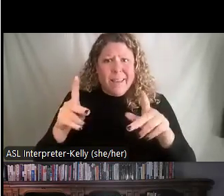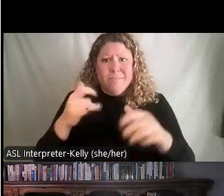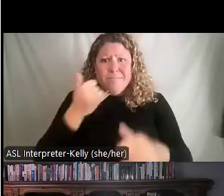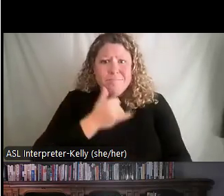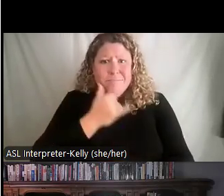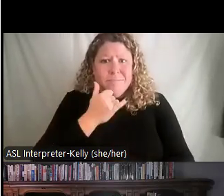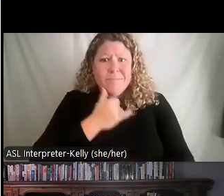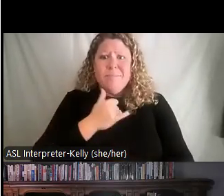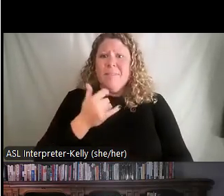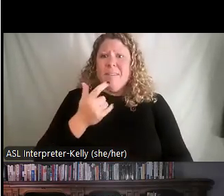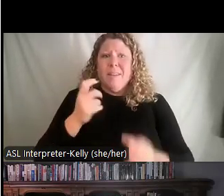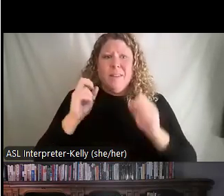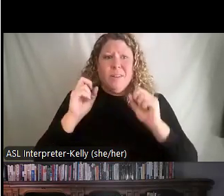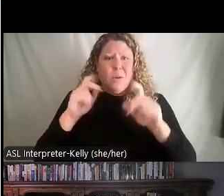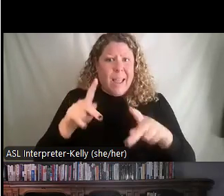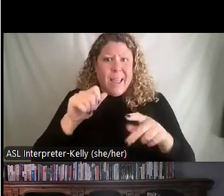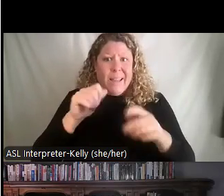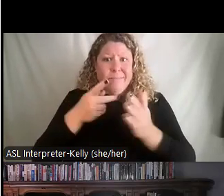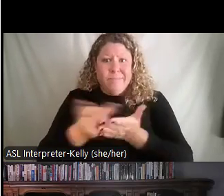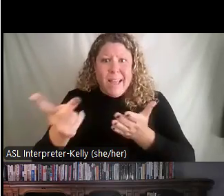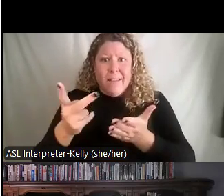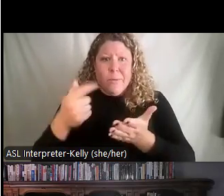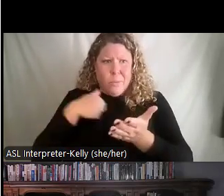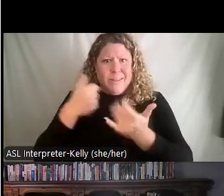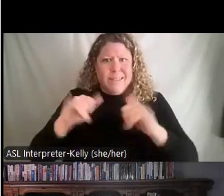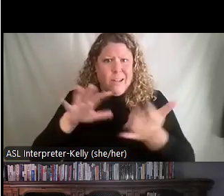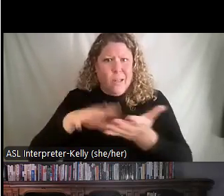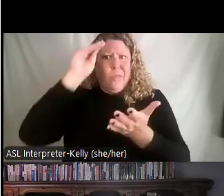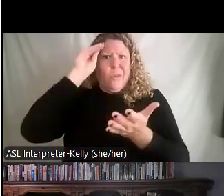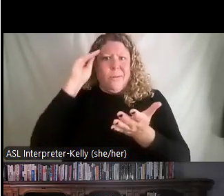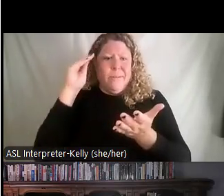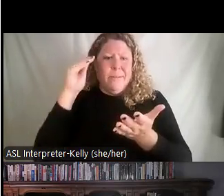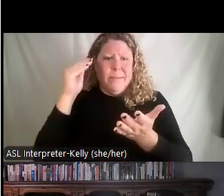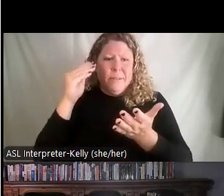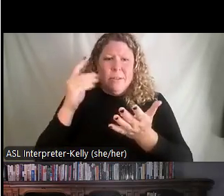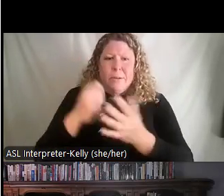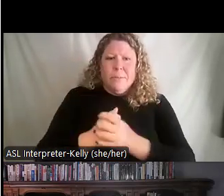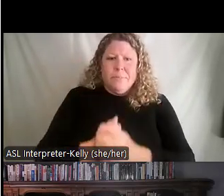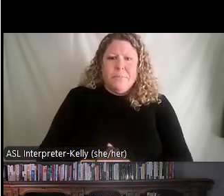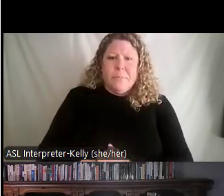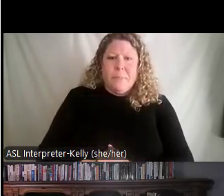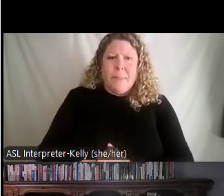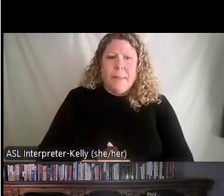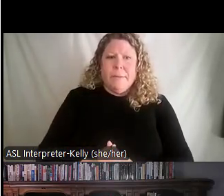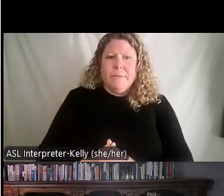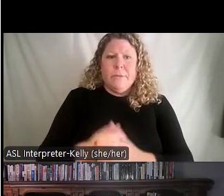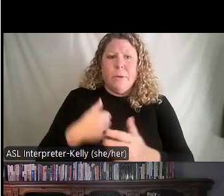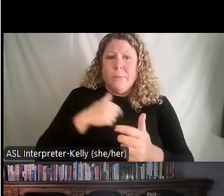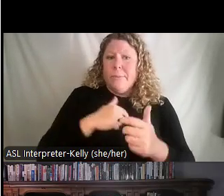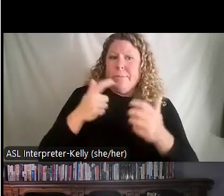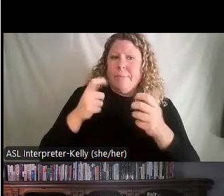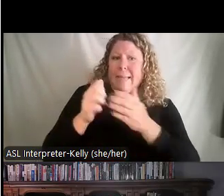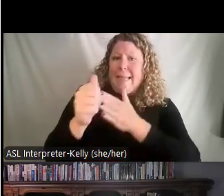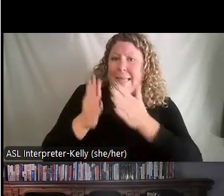make mistakes. It's okay not to be successful. And so that's what we're focusing on. And so we're going to give explanations about